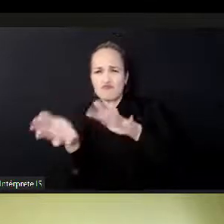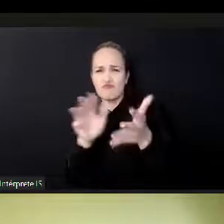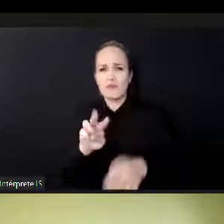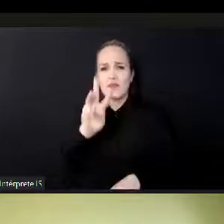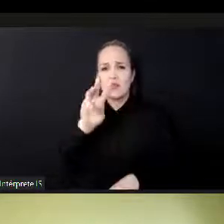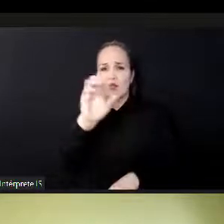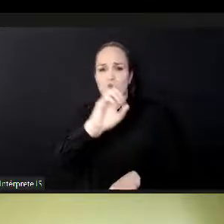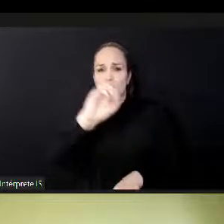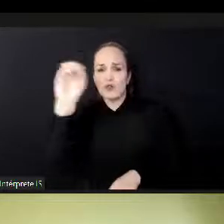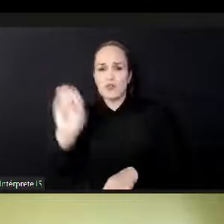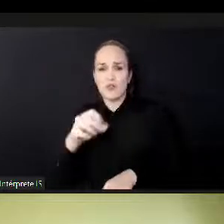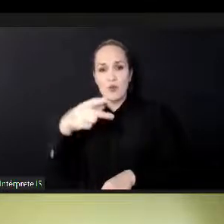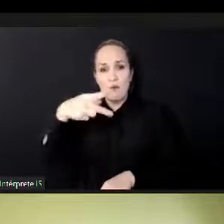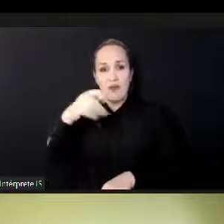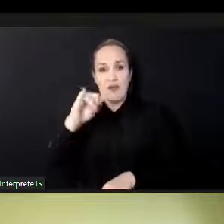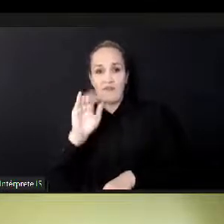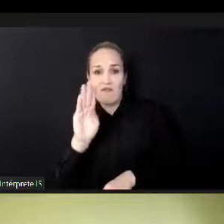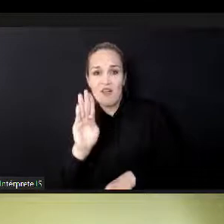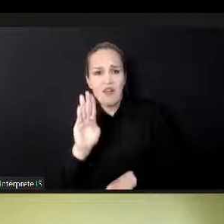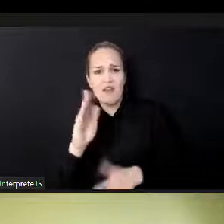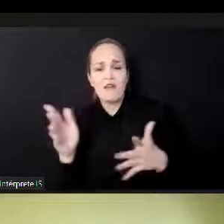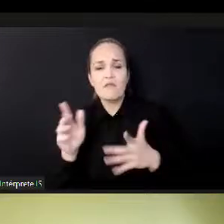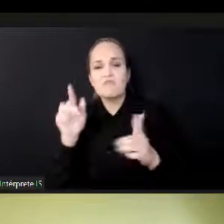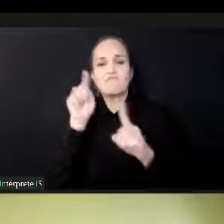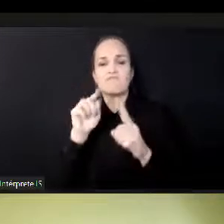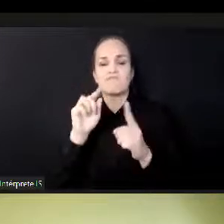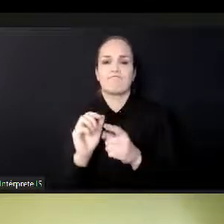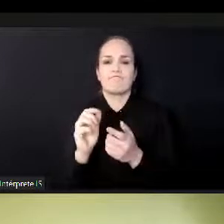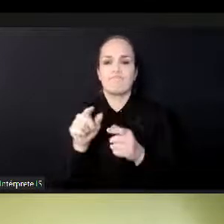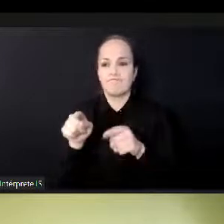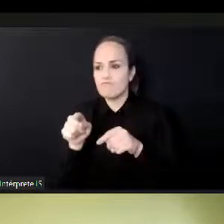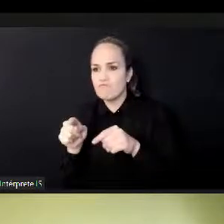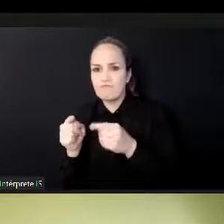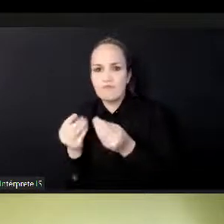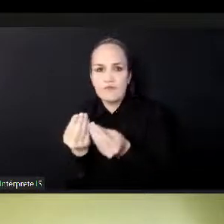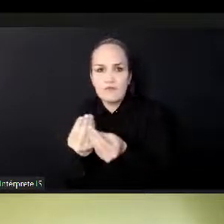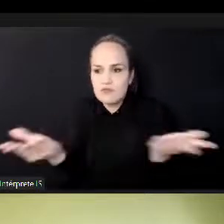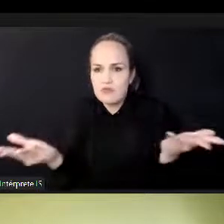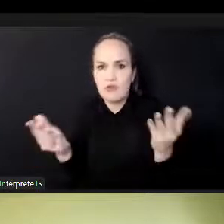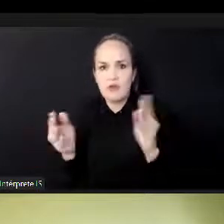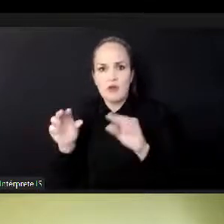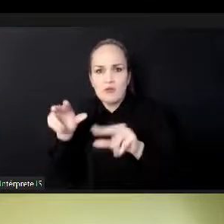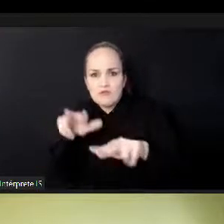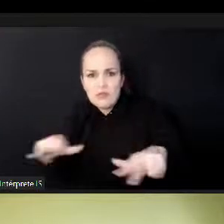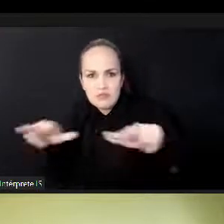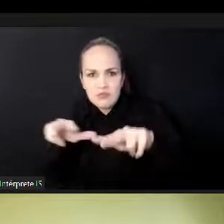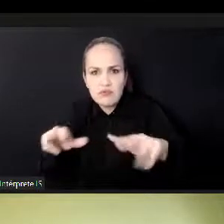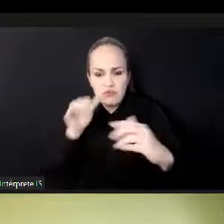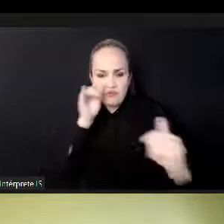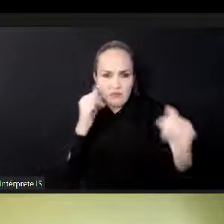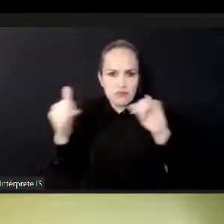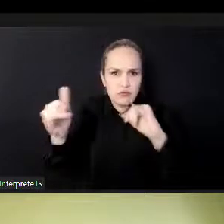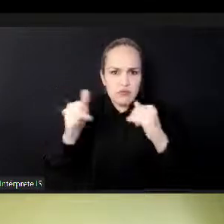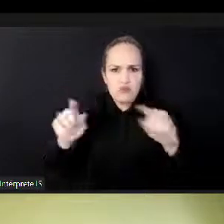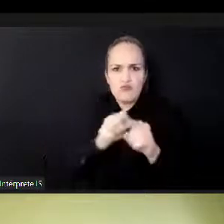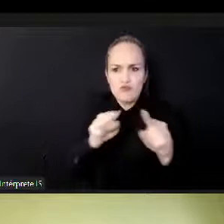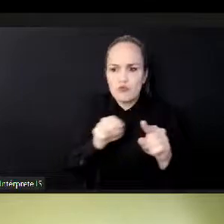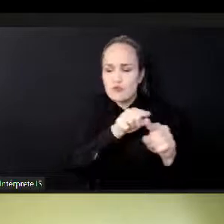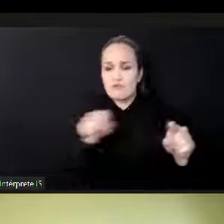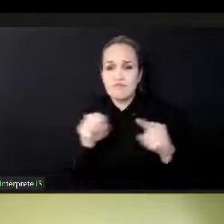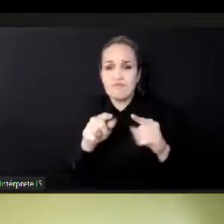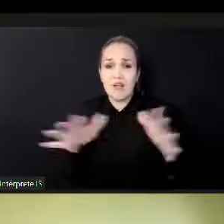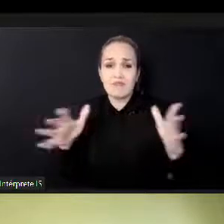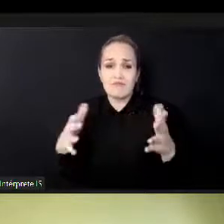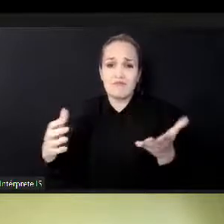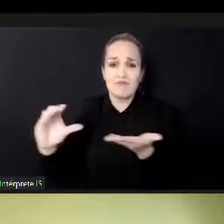the socioeconomic and cultural developments of the States that you work in and kind of how a repo is, is working to